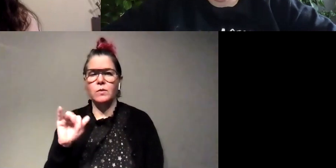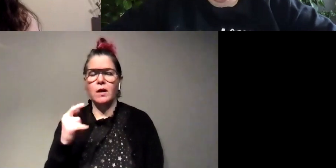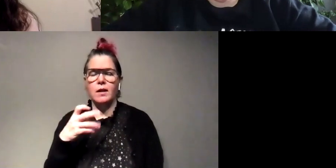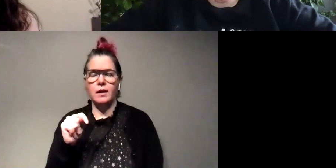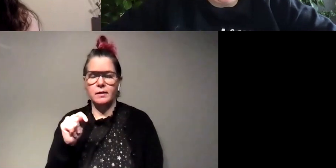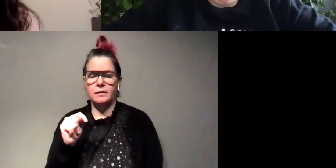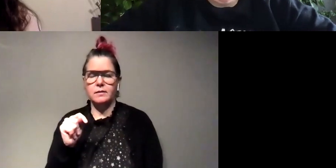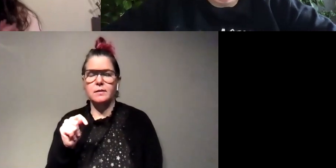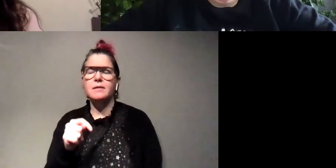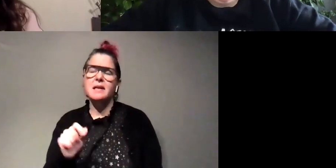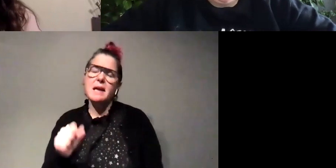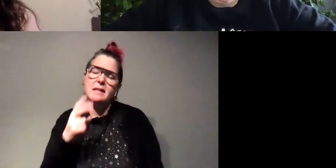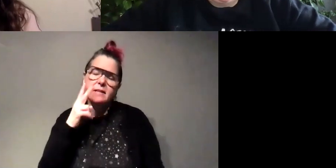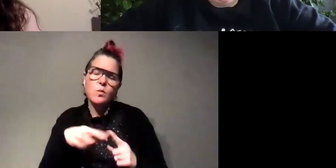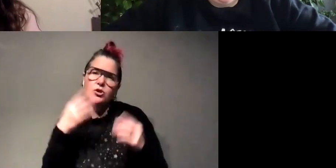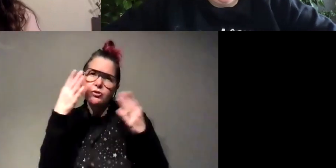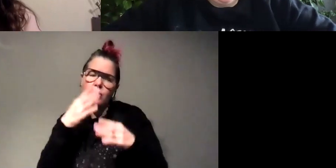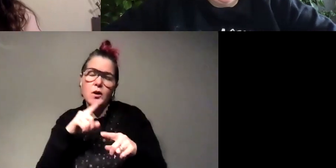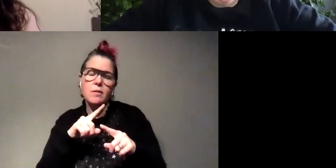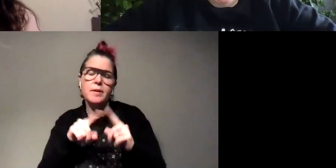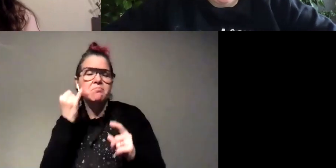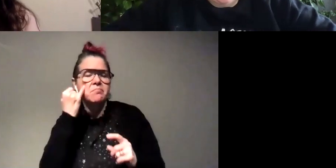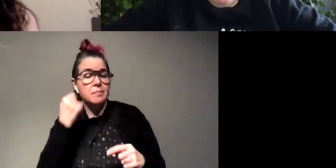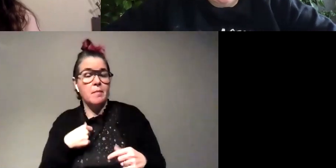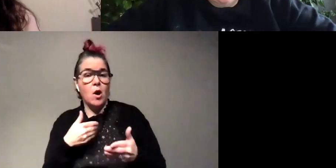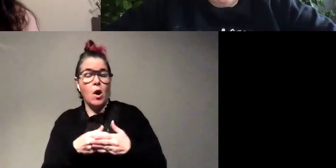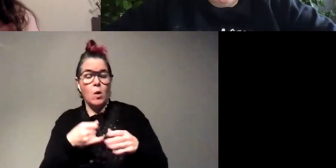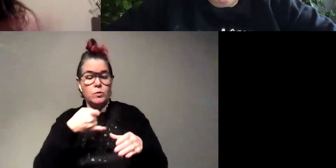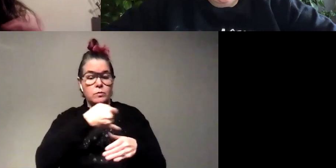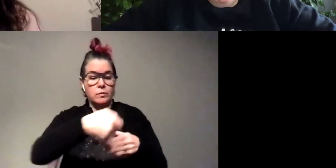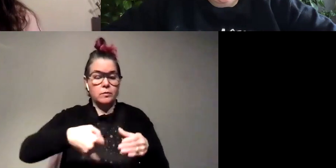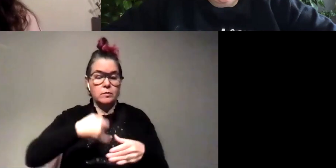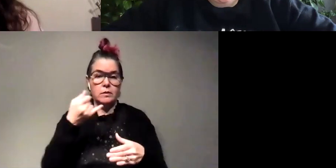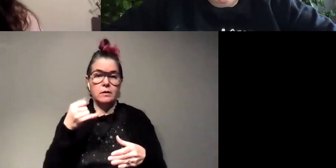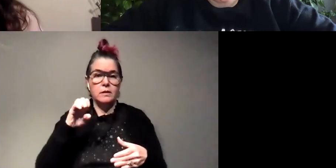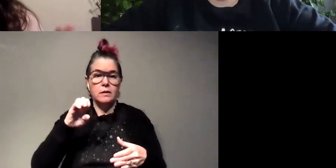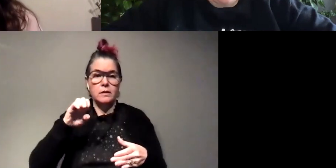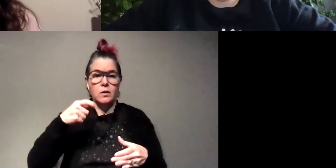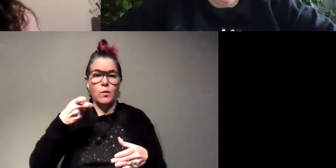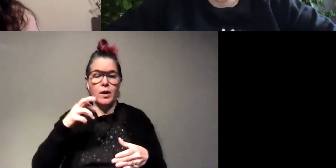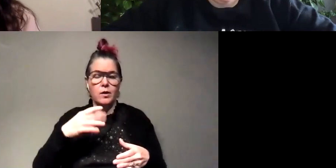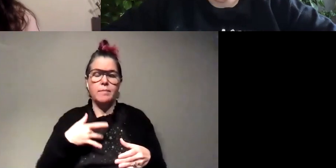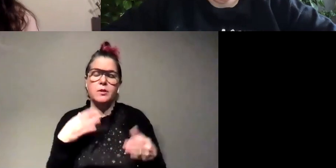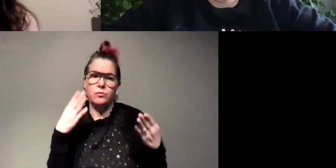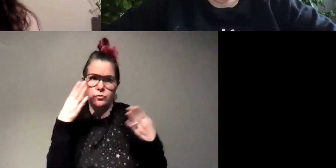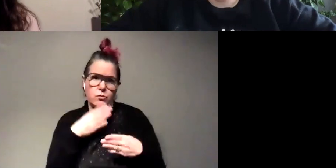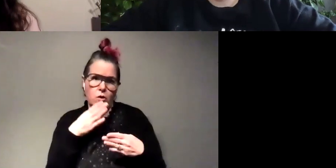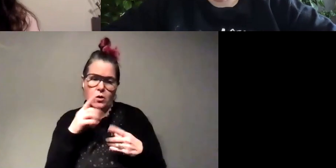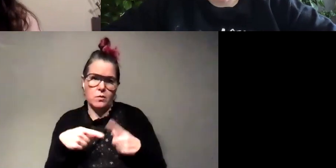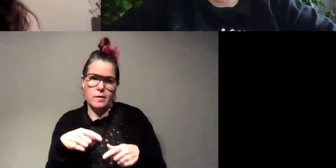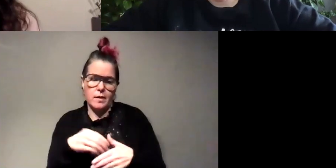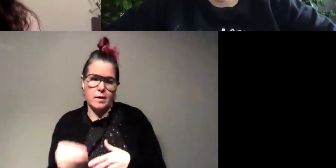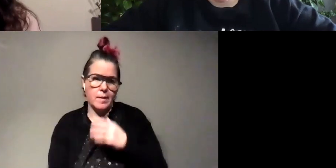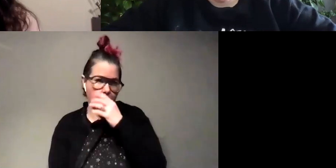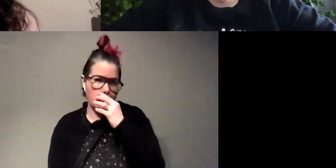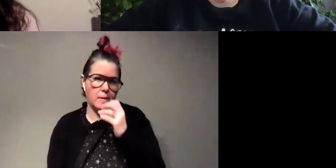but when i'm like closer to the equator it's usually like really dark by the time they come out cool